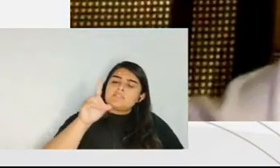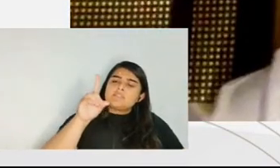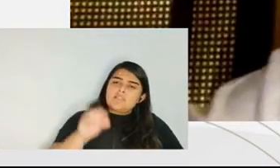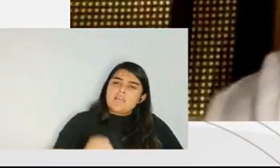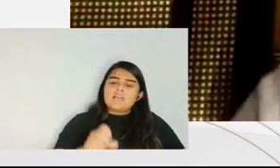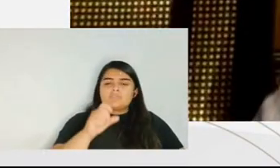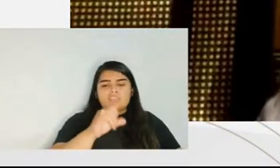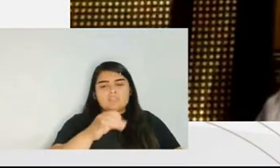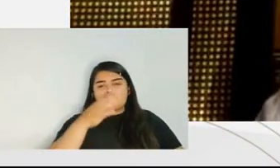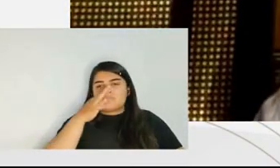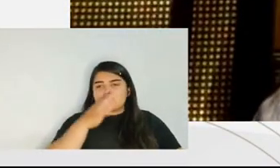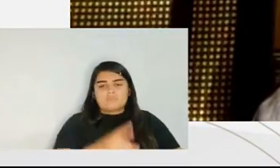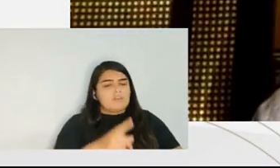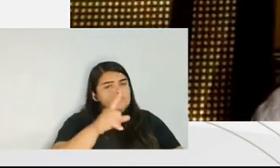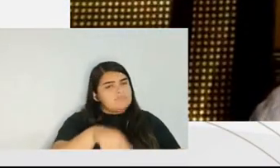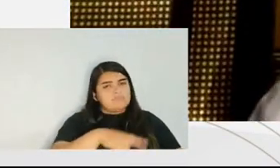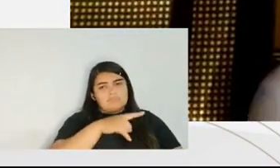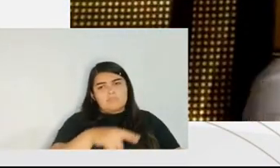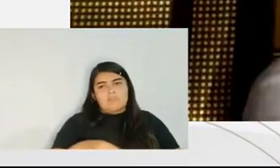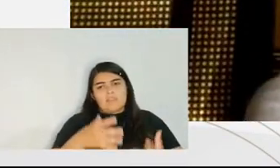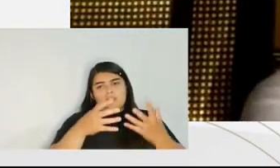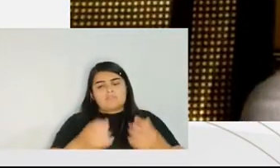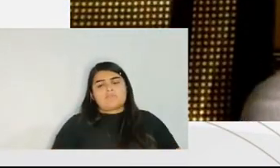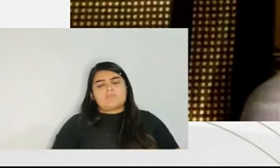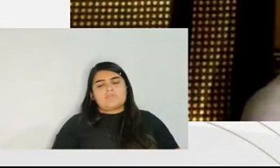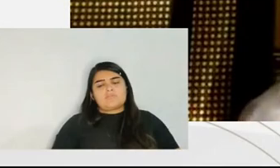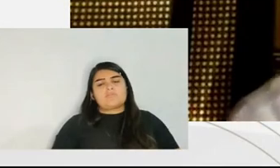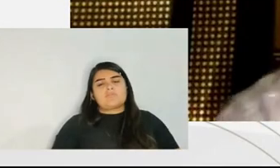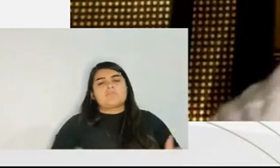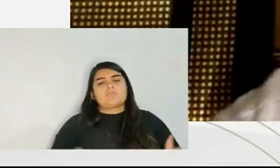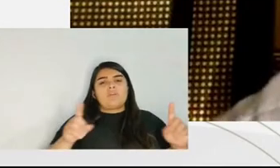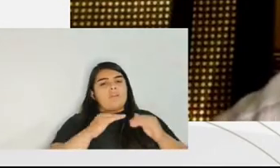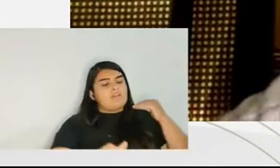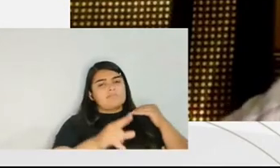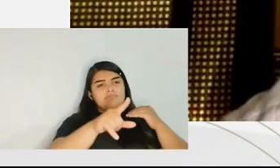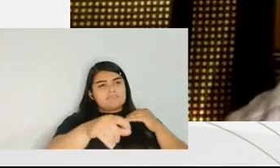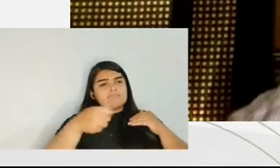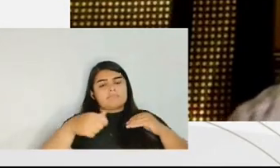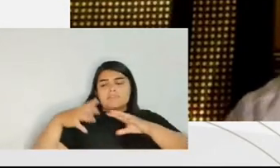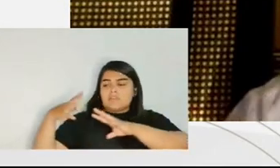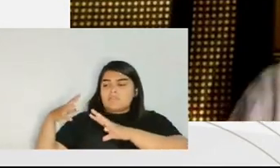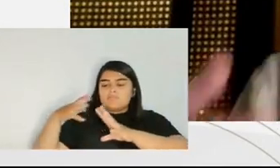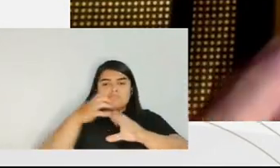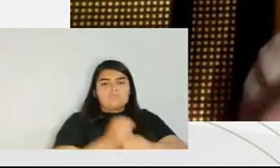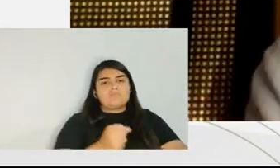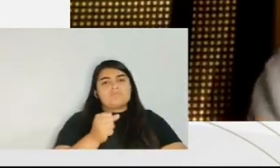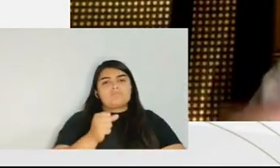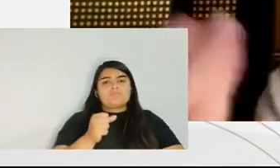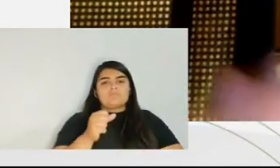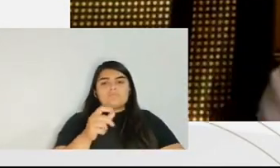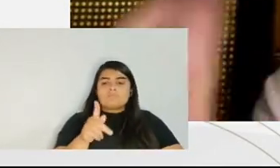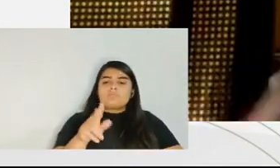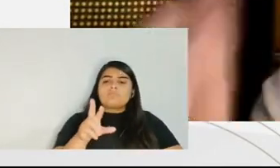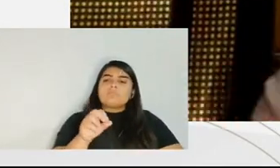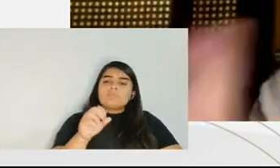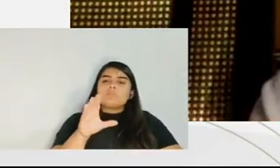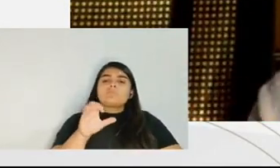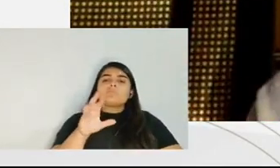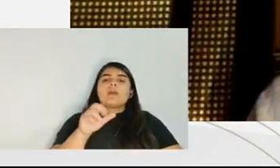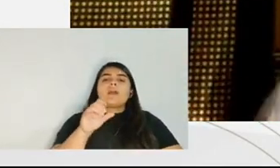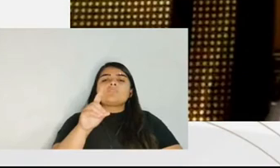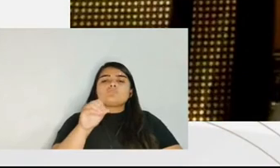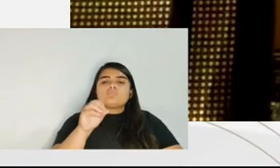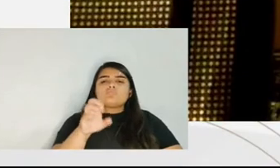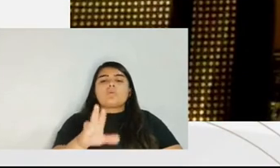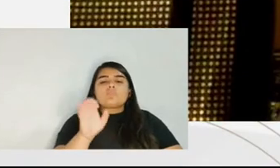magistrate acts like that refusing to accept the agreement makes the